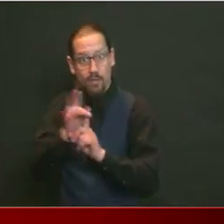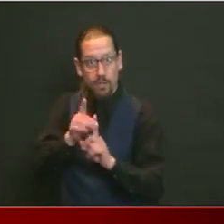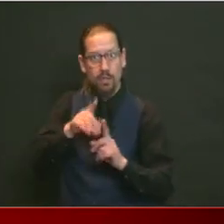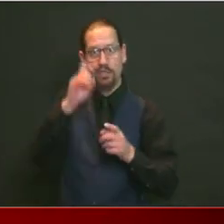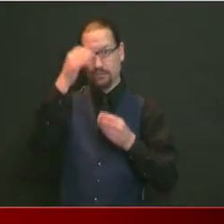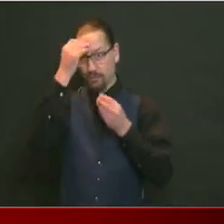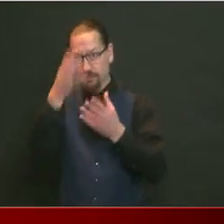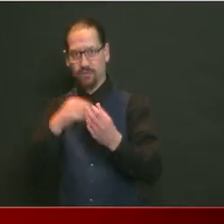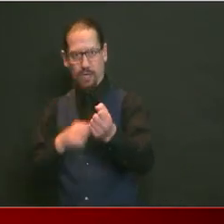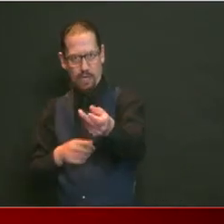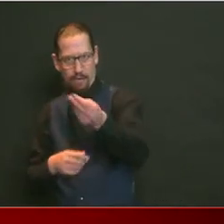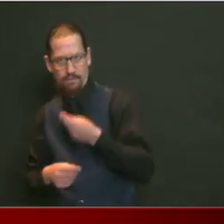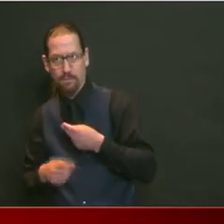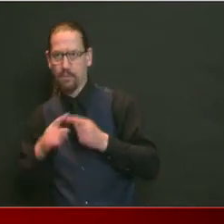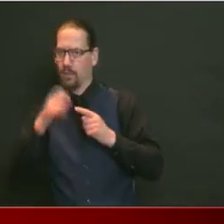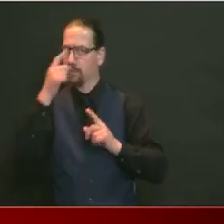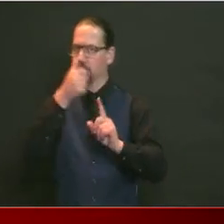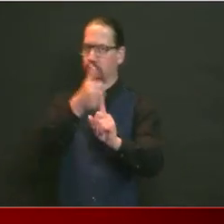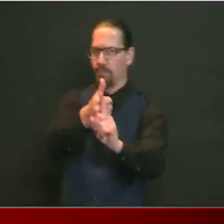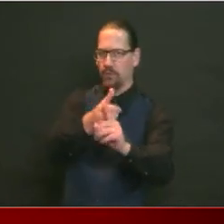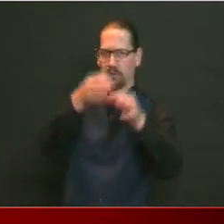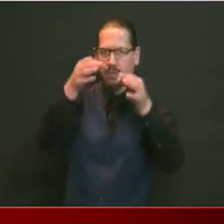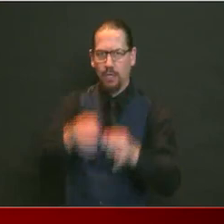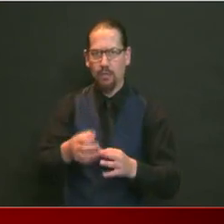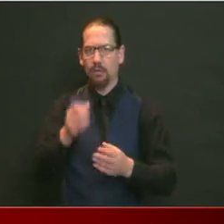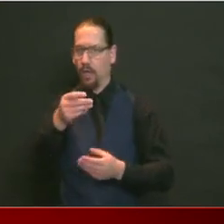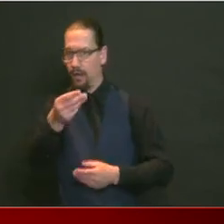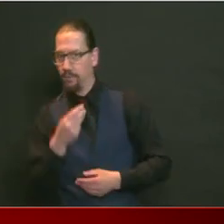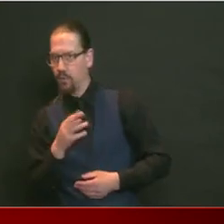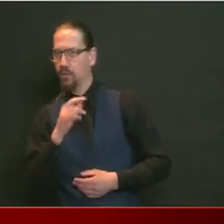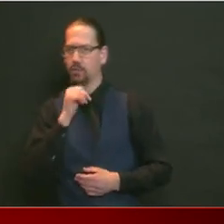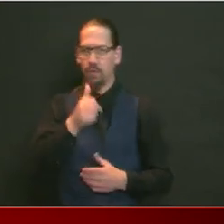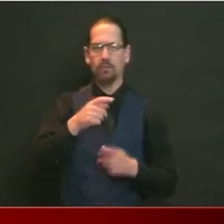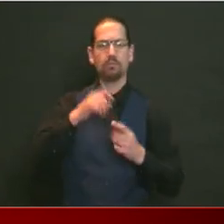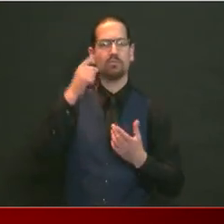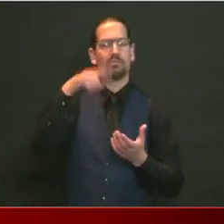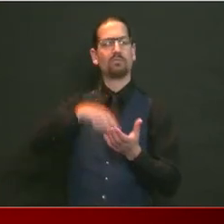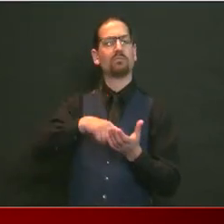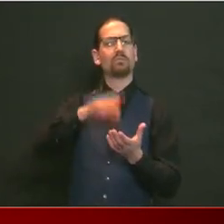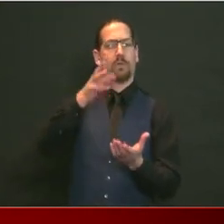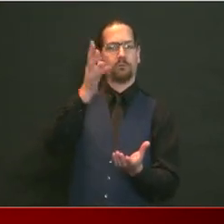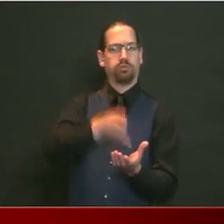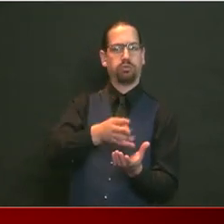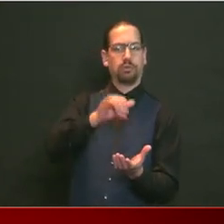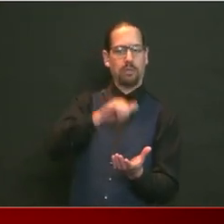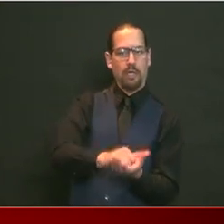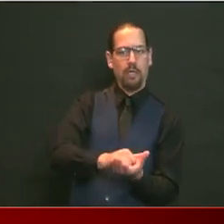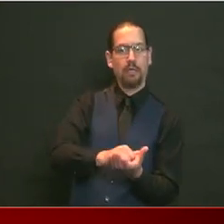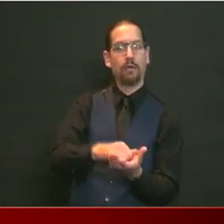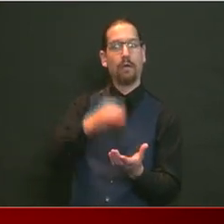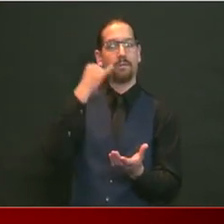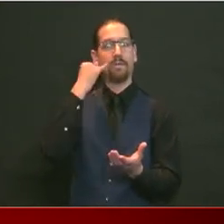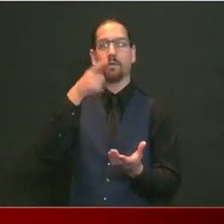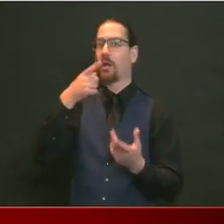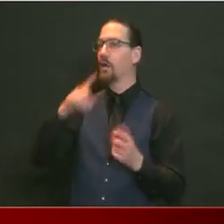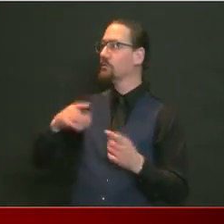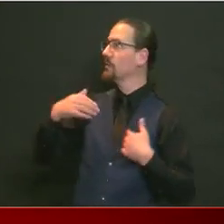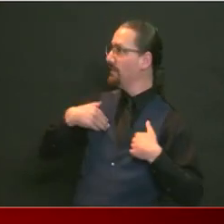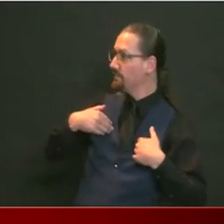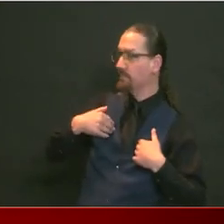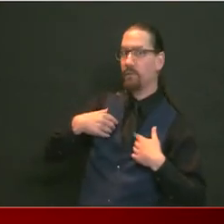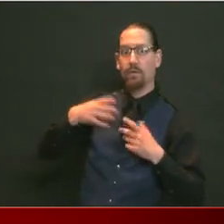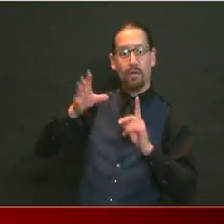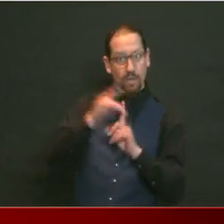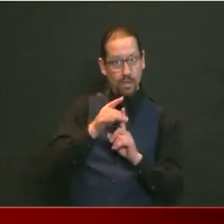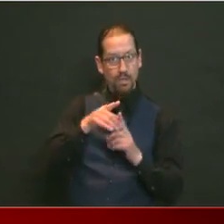continue to live on your phone, and everyone has the opportunity to determine how they want that data to be handled.